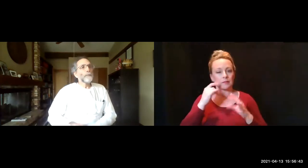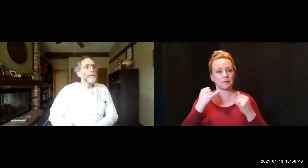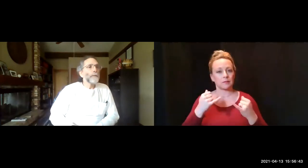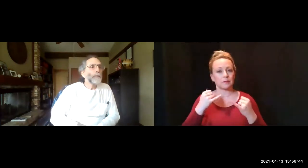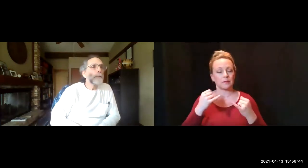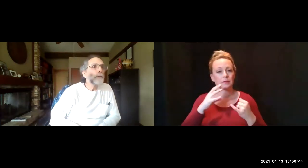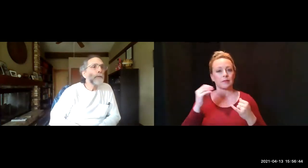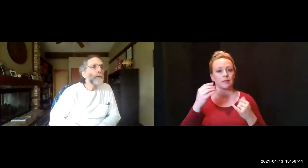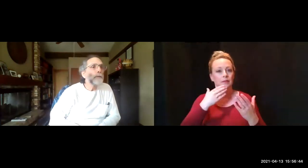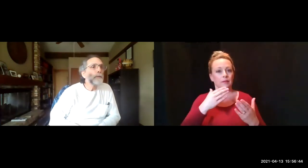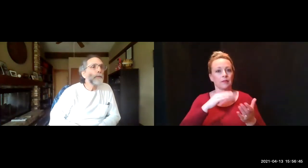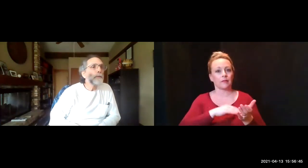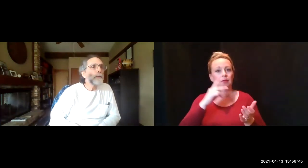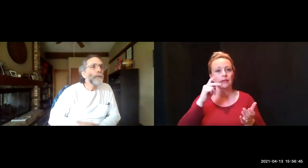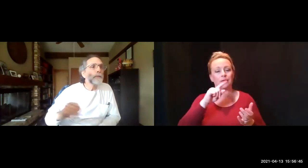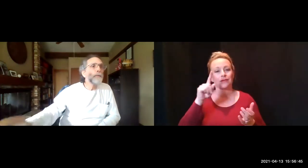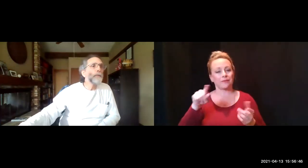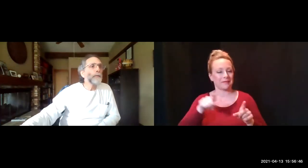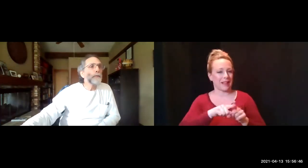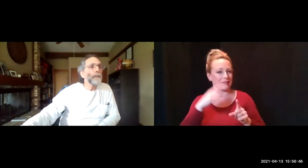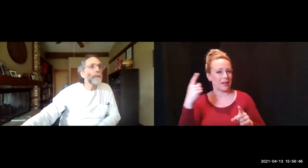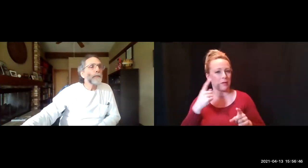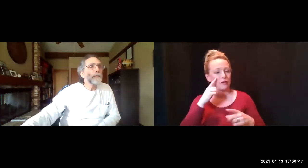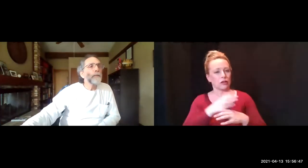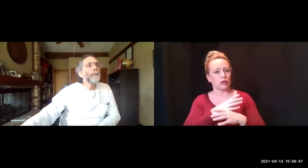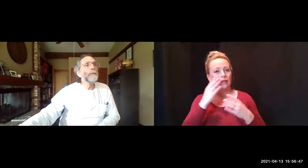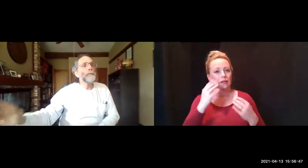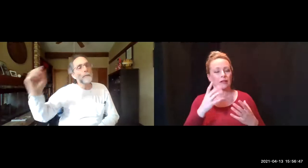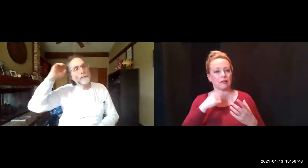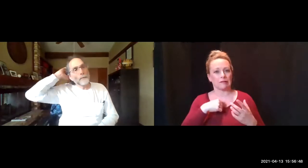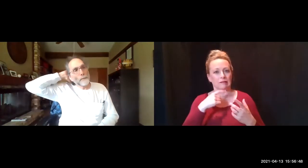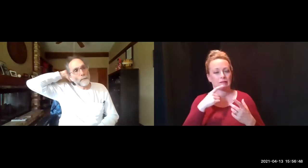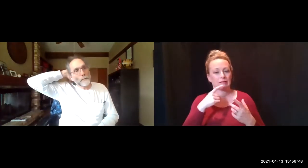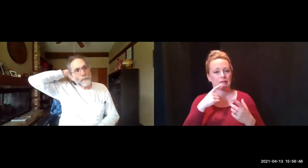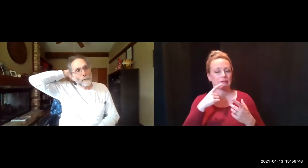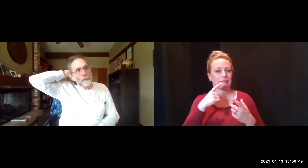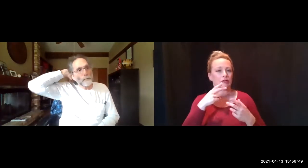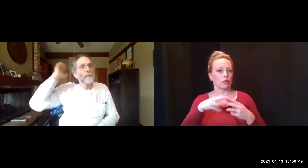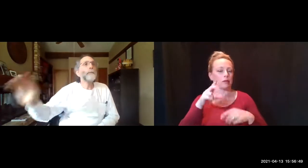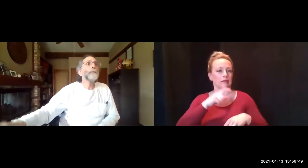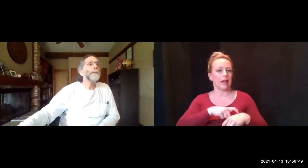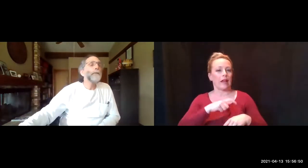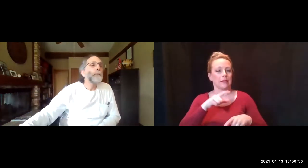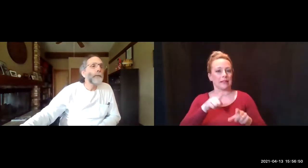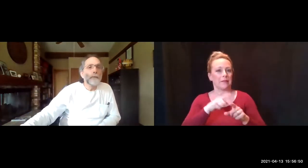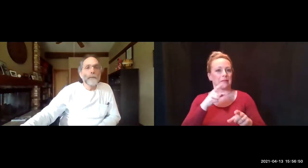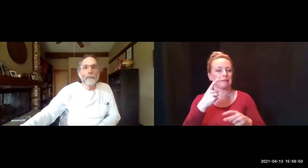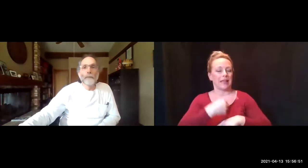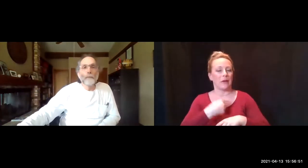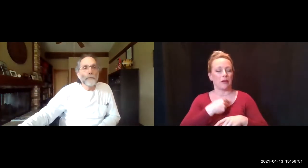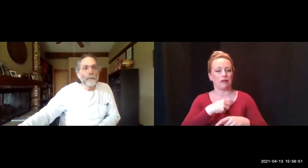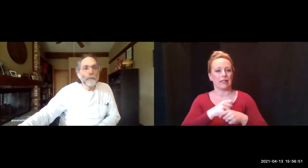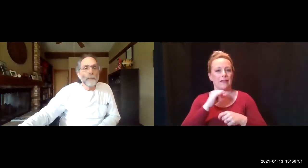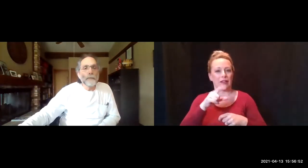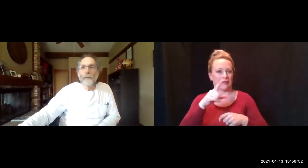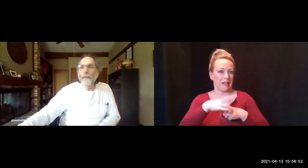Thank you, Dr. Katz, as always, for sharing information in such a timely manner, same day as we received that. So we're grateful for that. I know